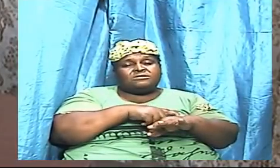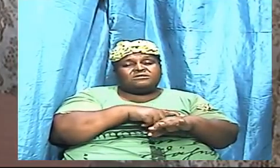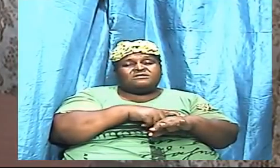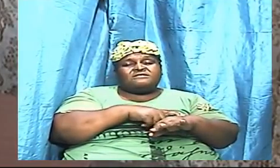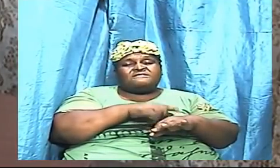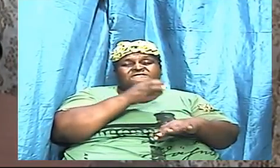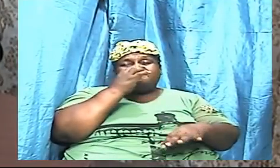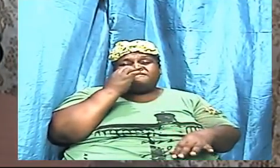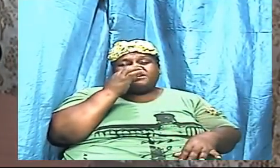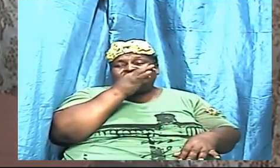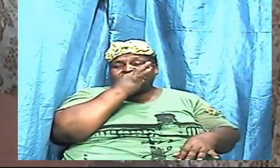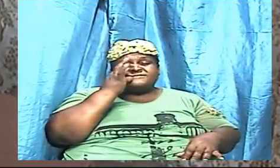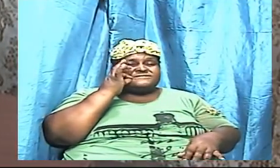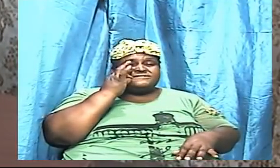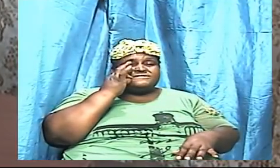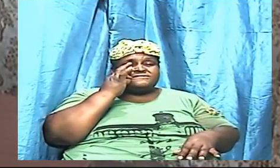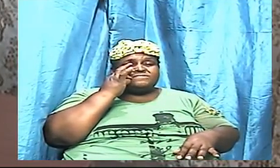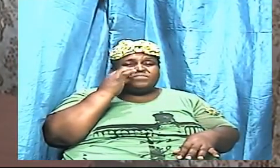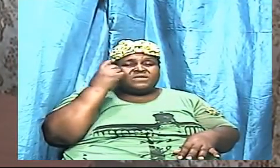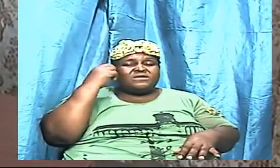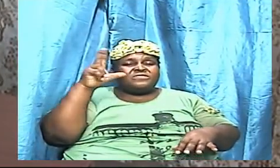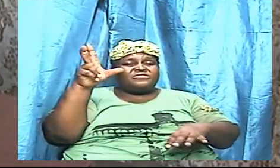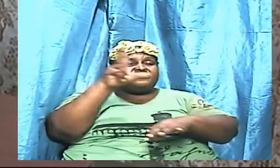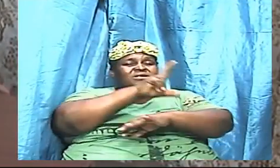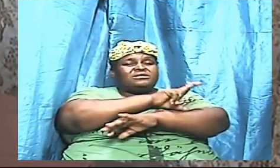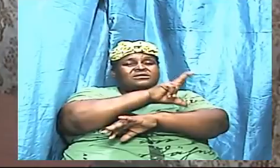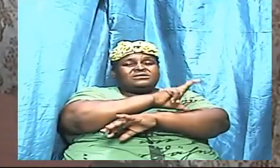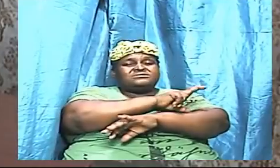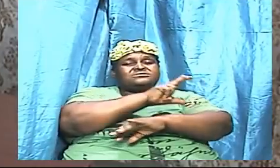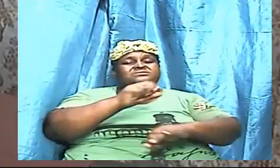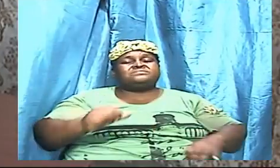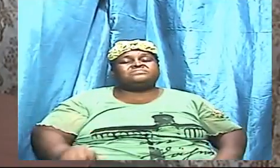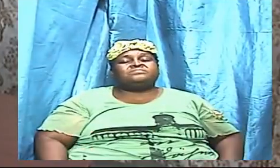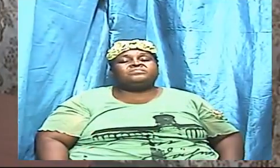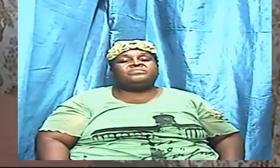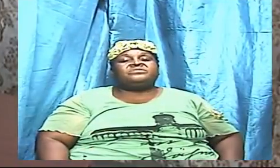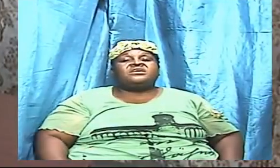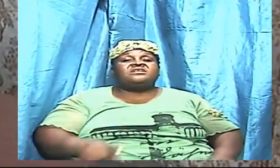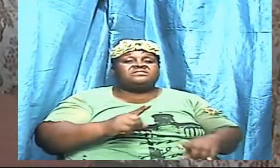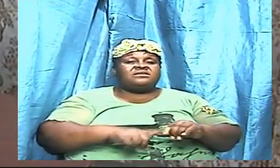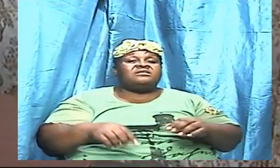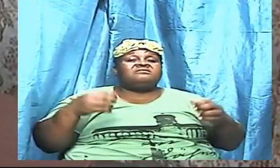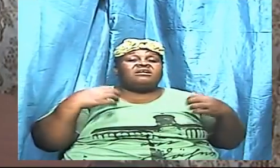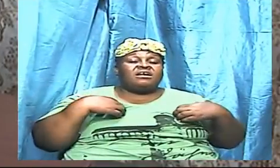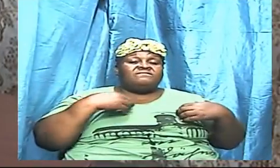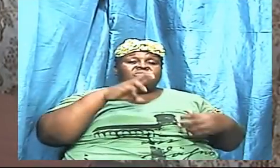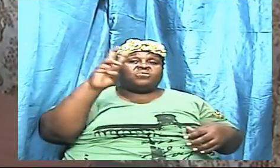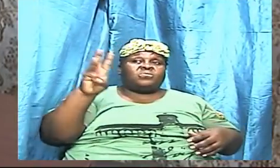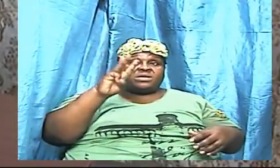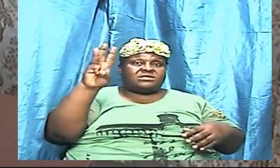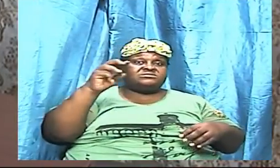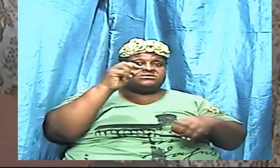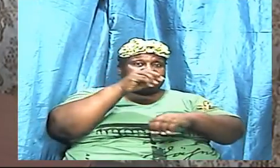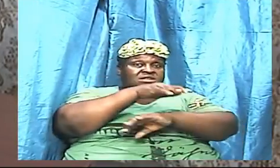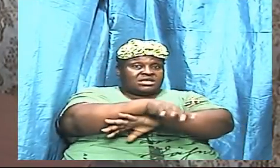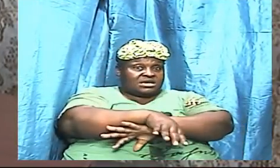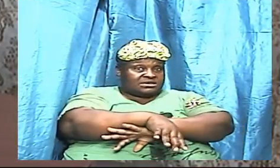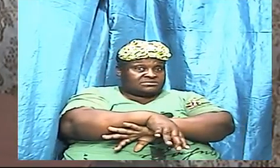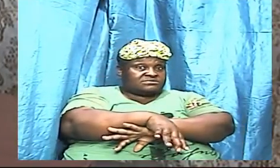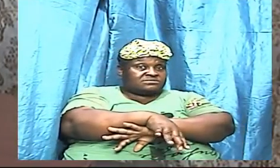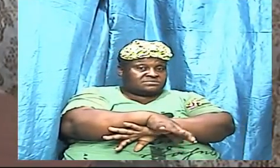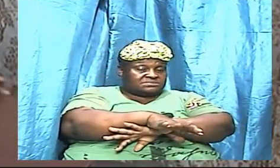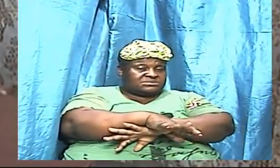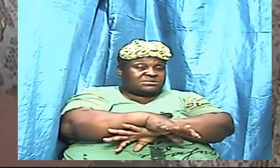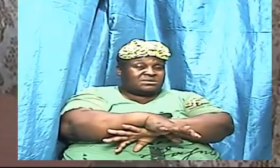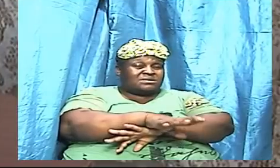then we want to have the Wednesday night the Wednesday night